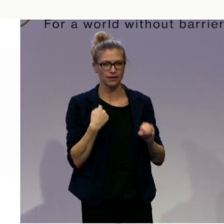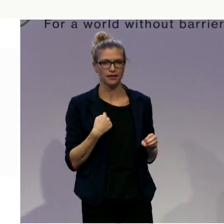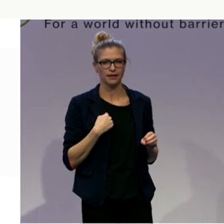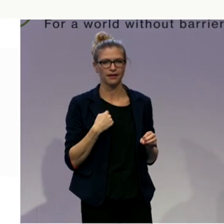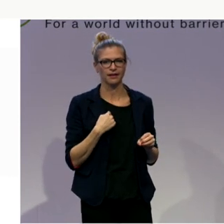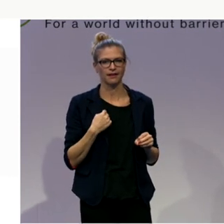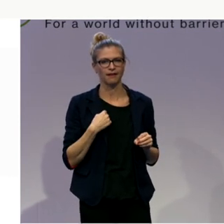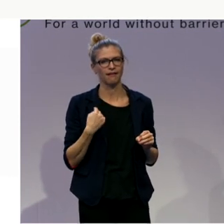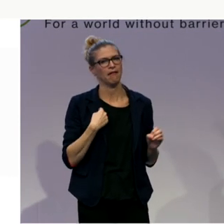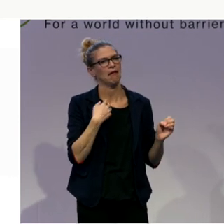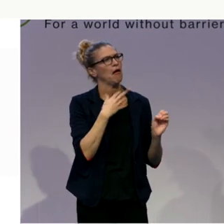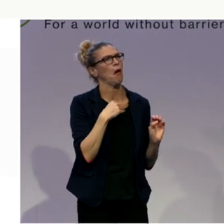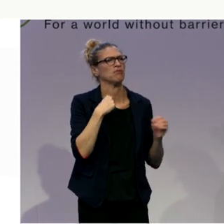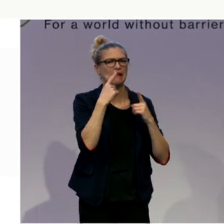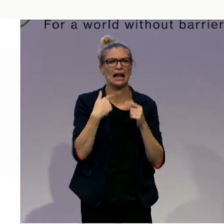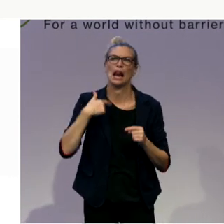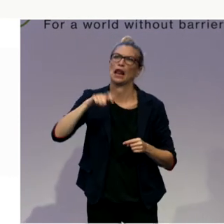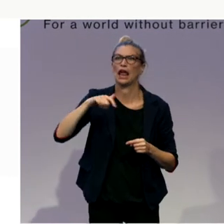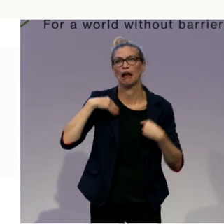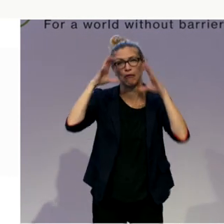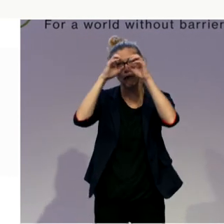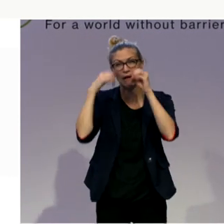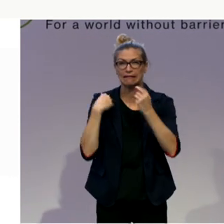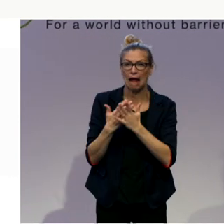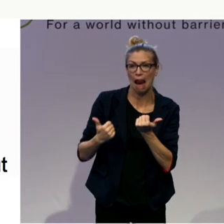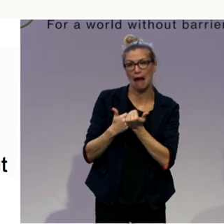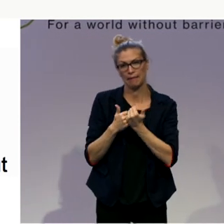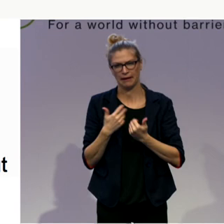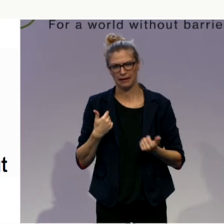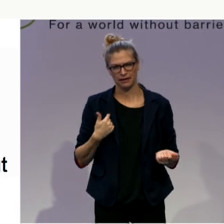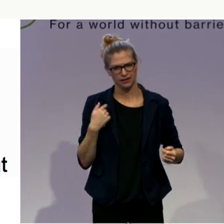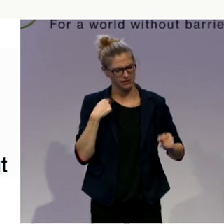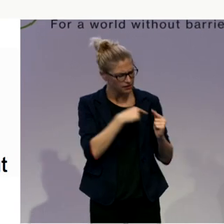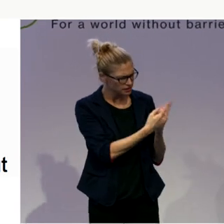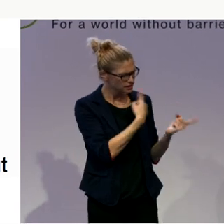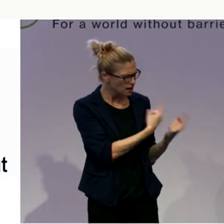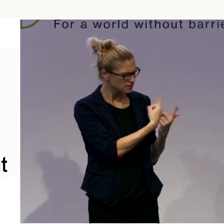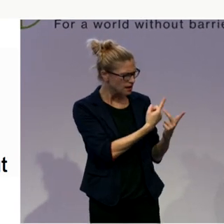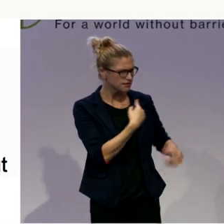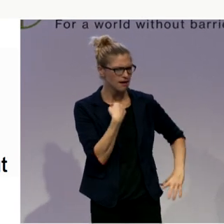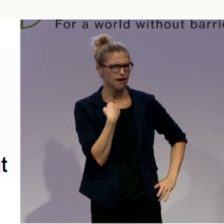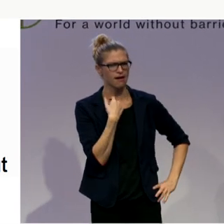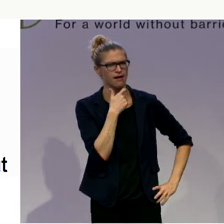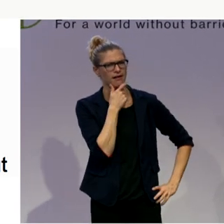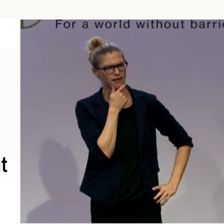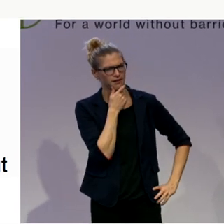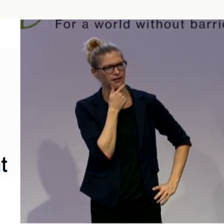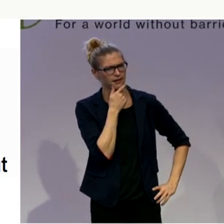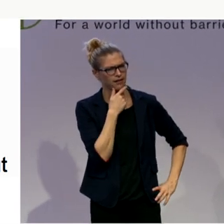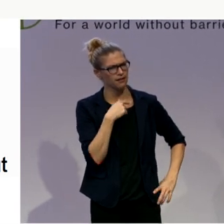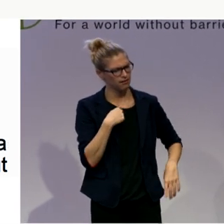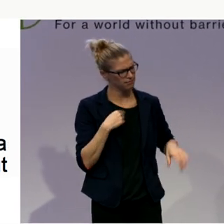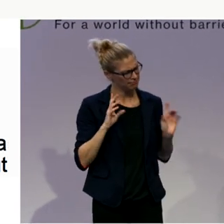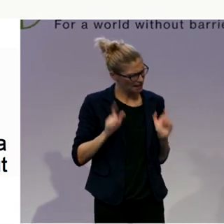and that listening around the importance of formalising and professionalising